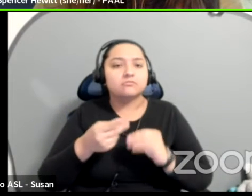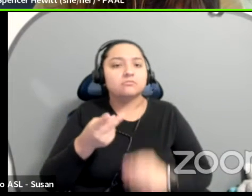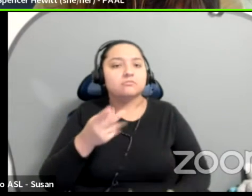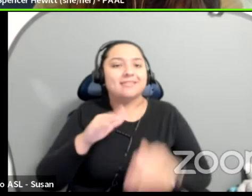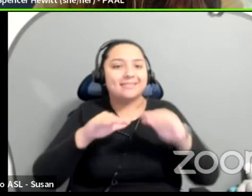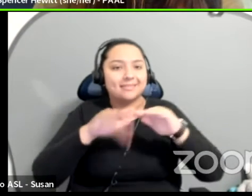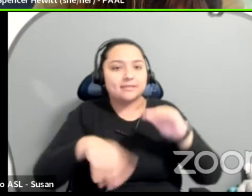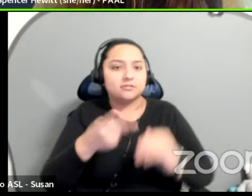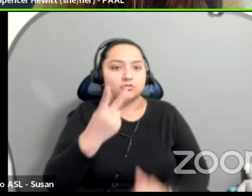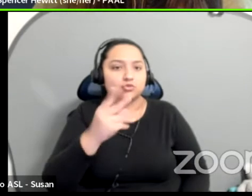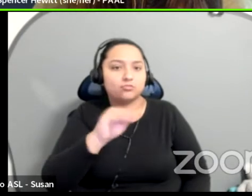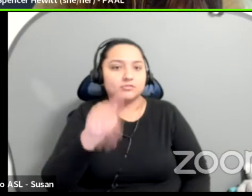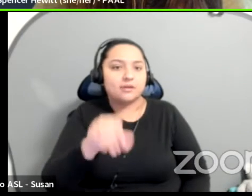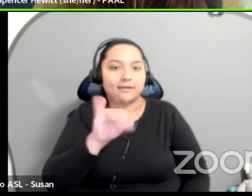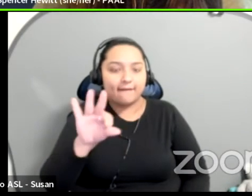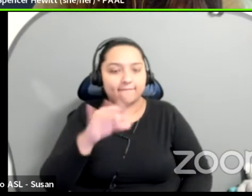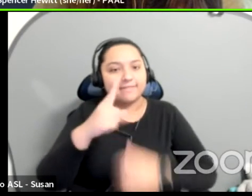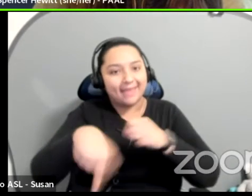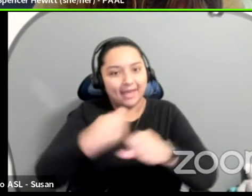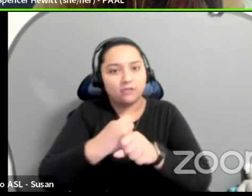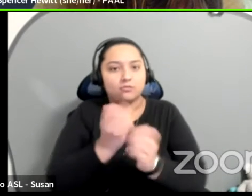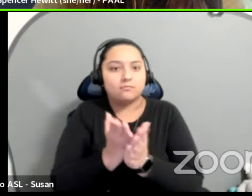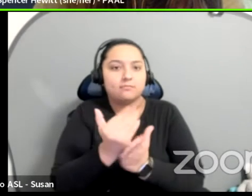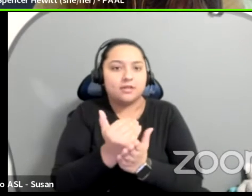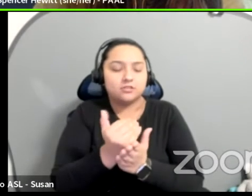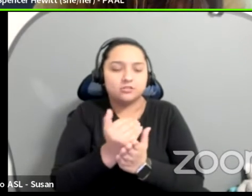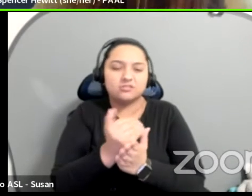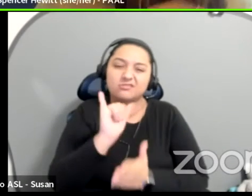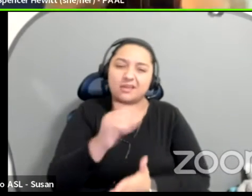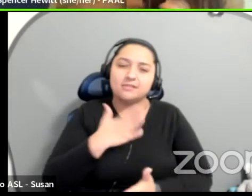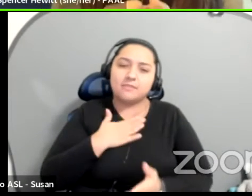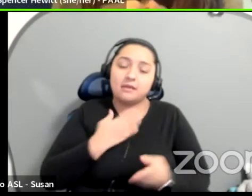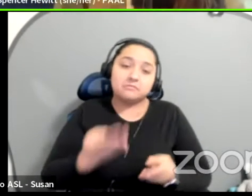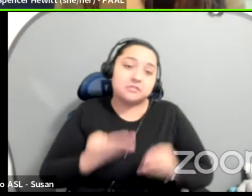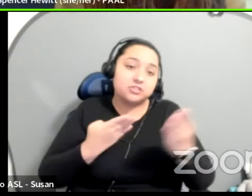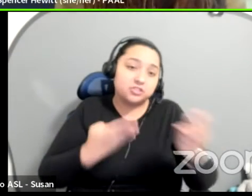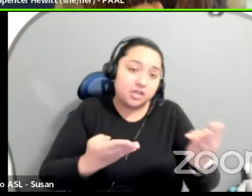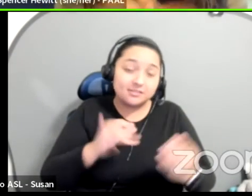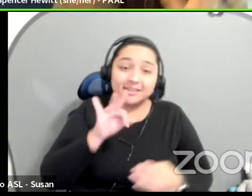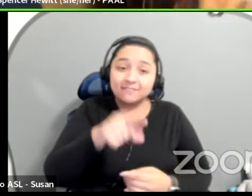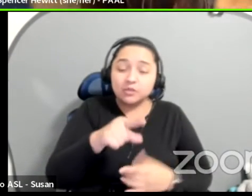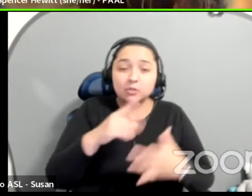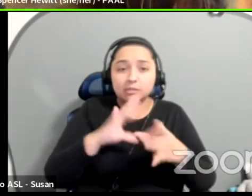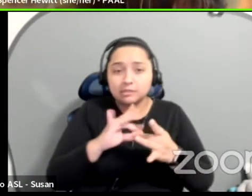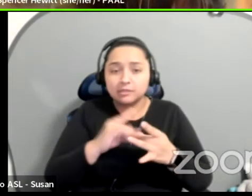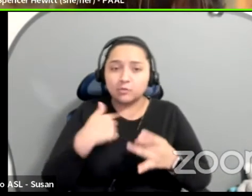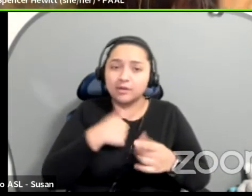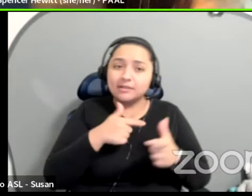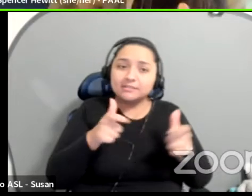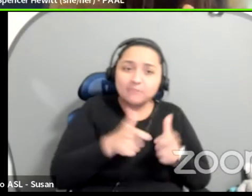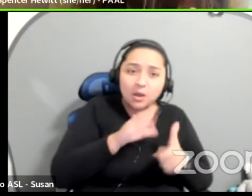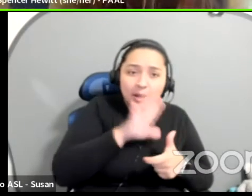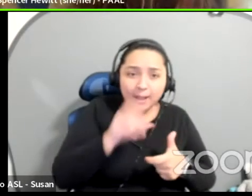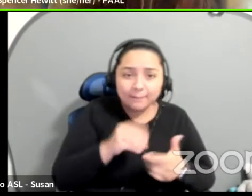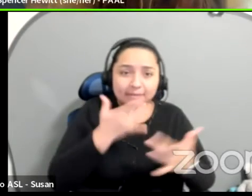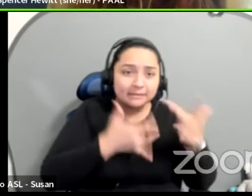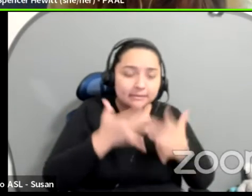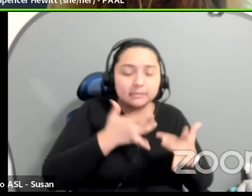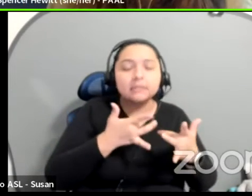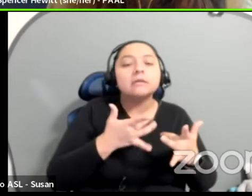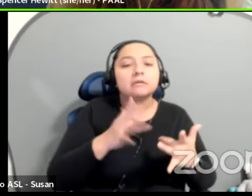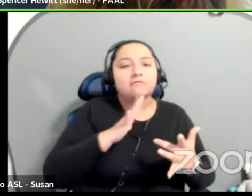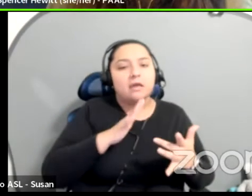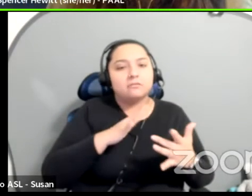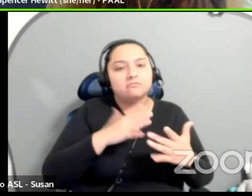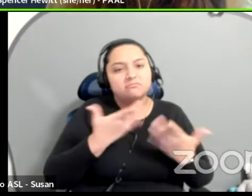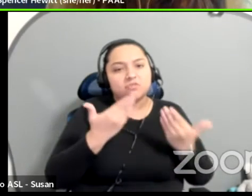annual budget. So that's the line item that I would encourage you to put. If you're like, we're very small, we're strapped, I would take your annual budget and put 2% of that